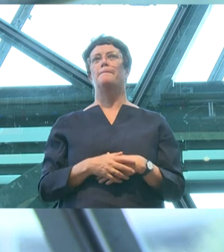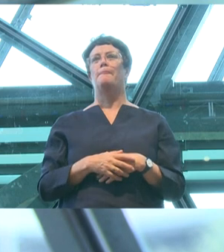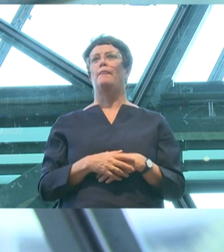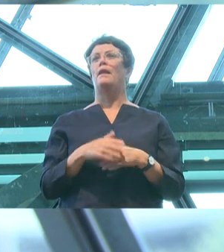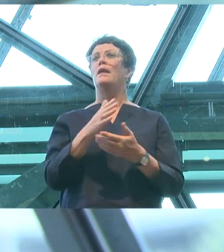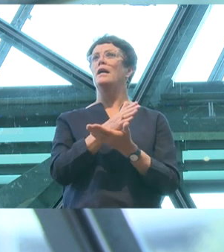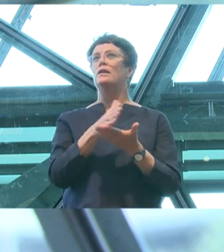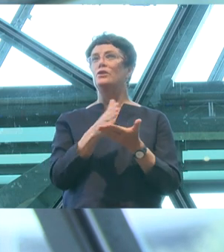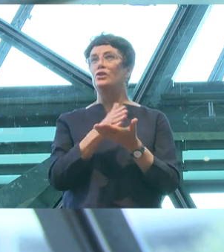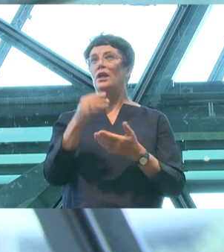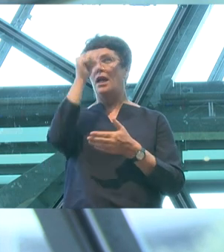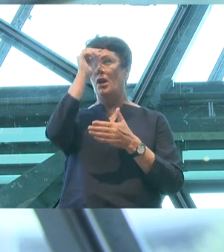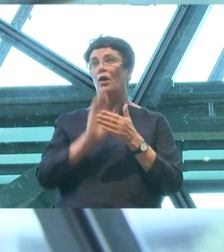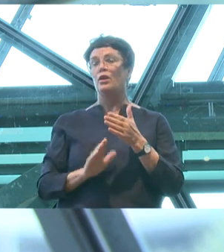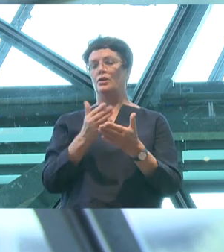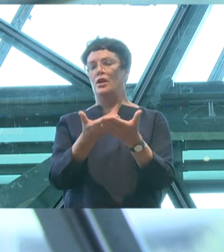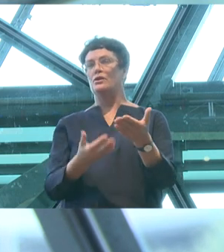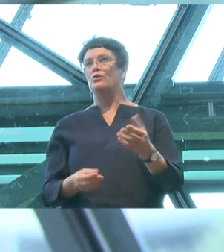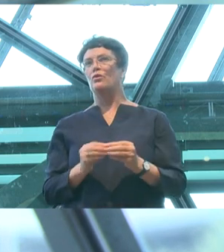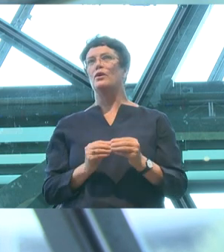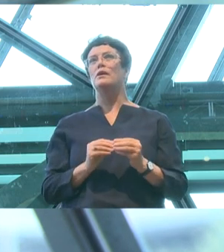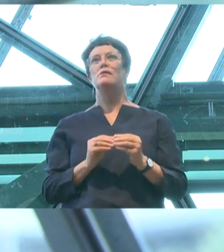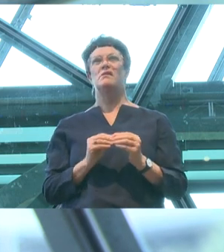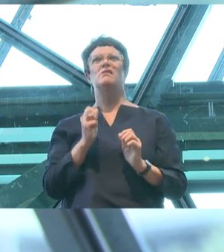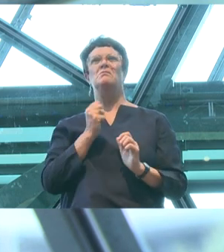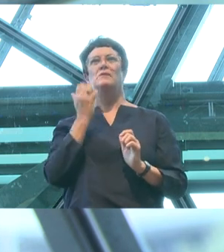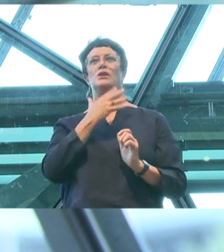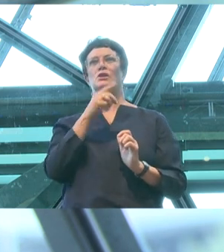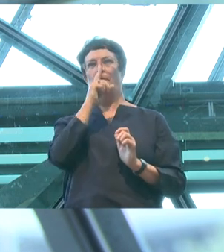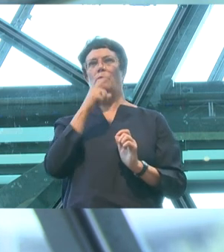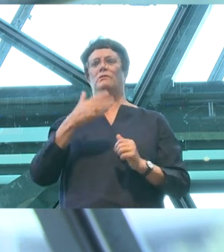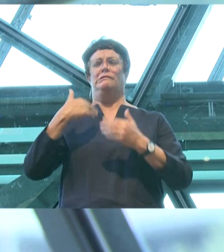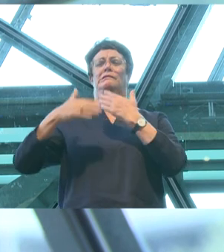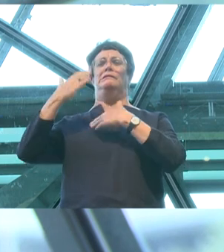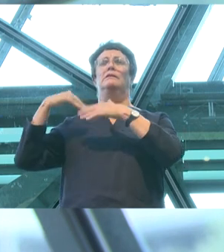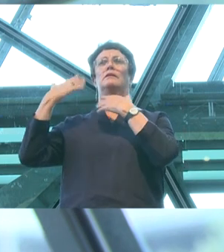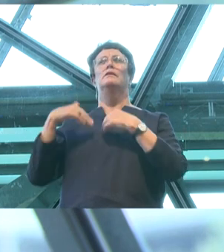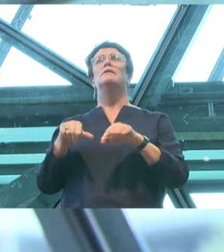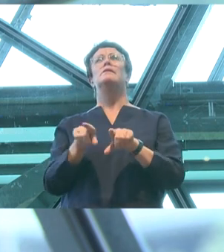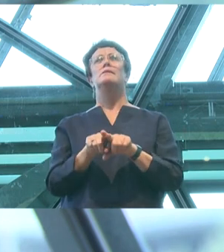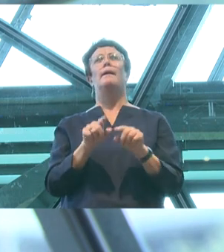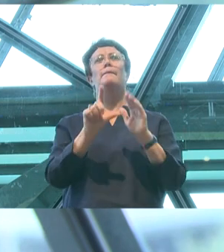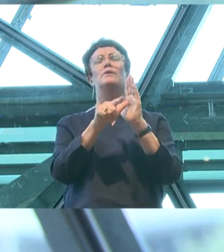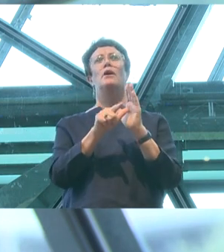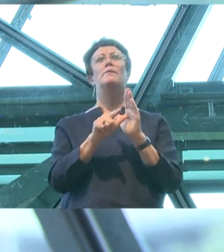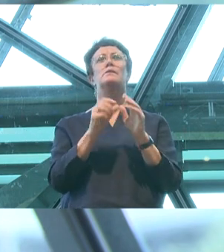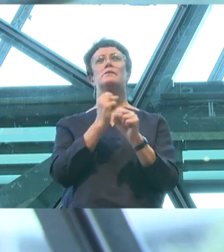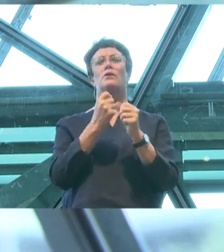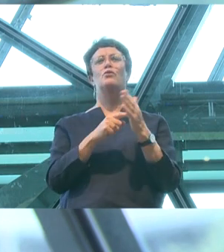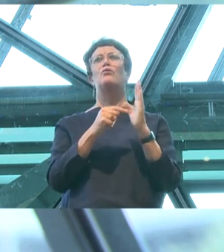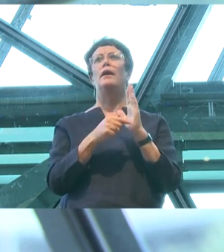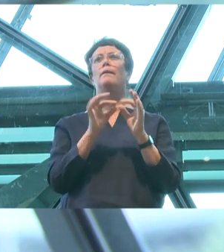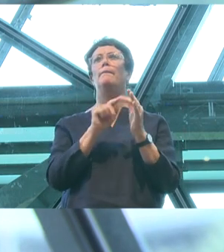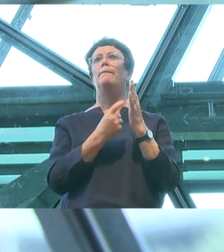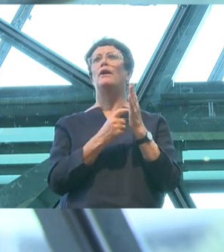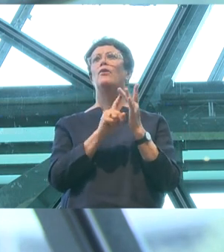here for millennia, when the first corals in the Great Barrier Reef were being formed, and they continue to tell some of our